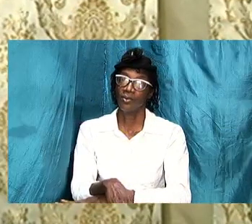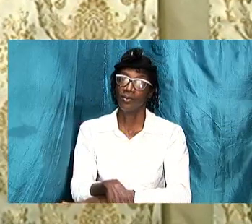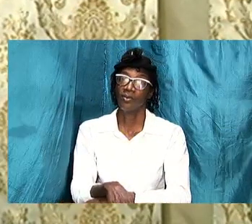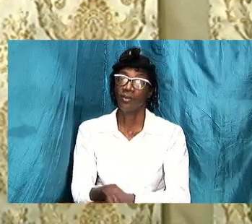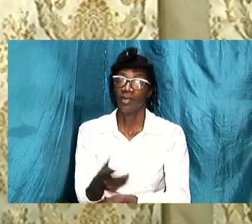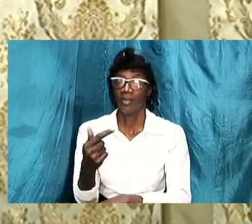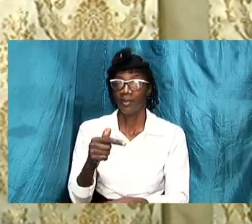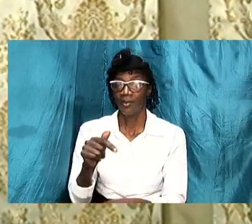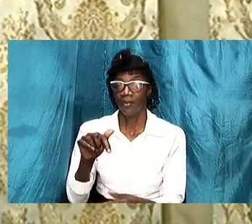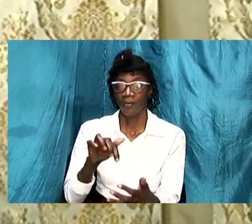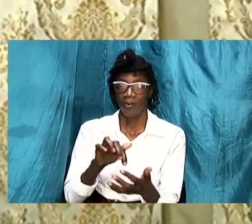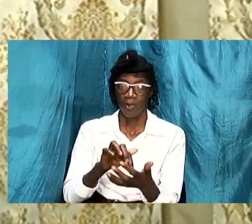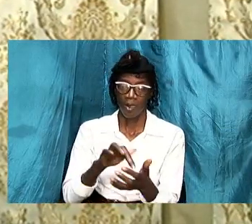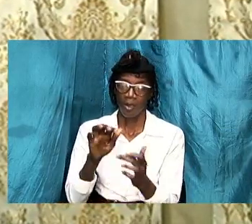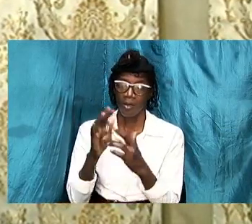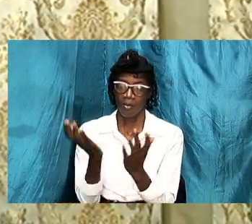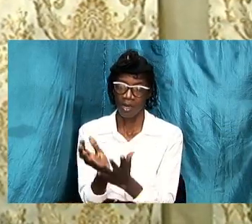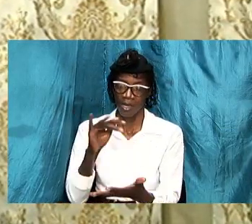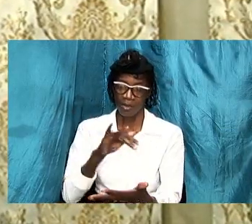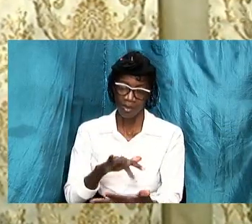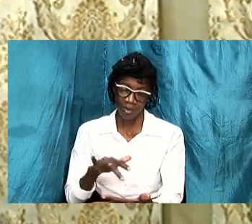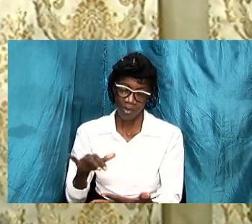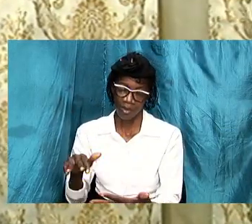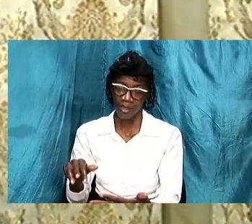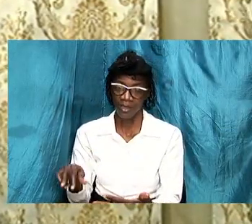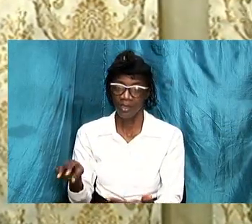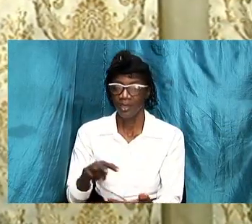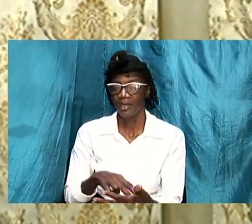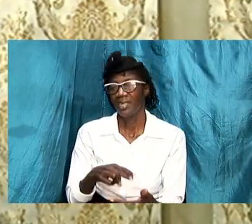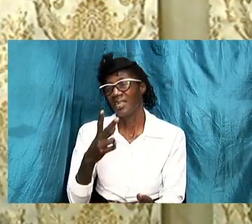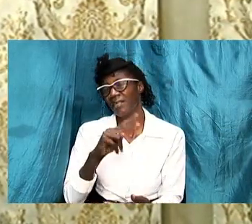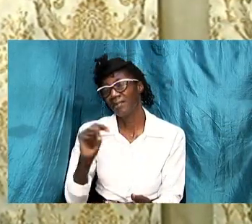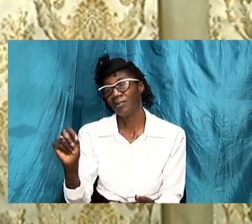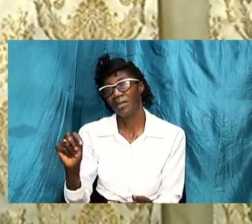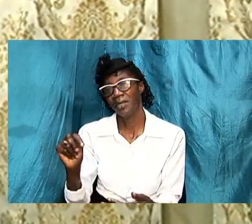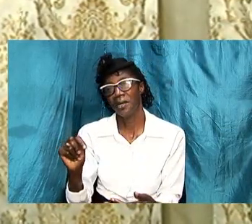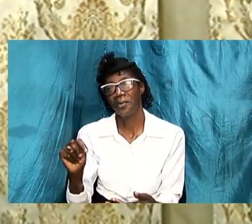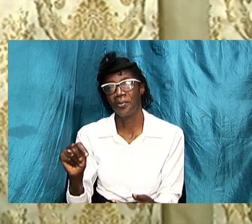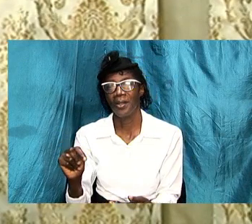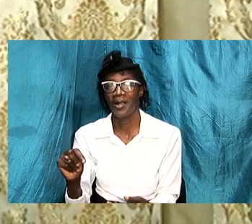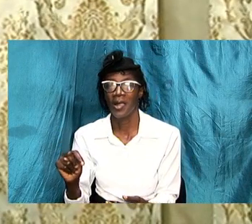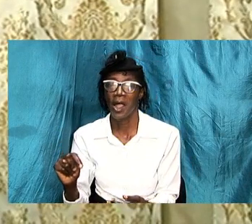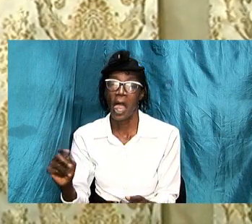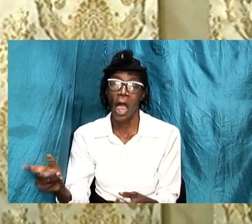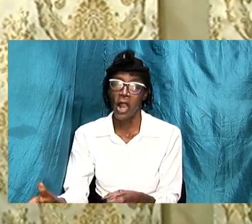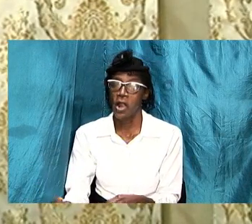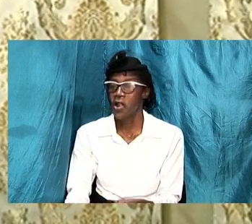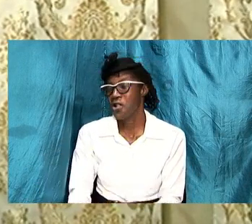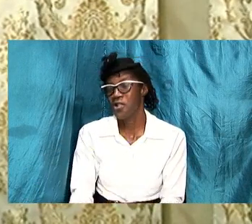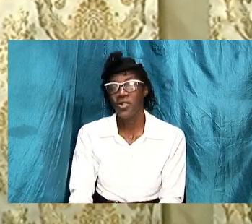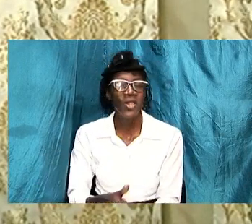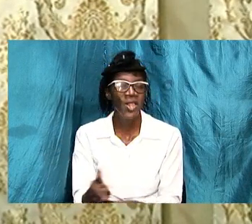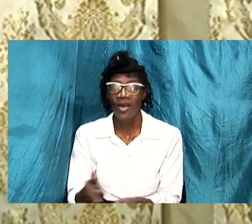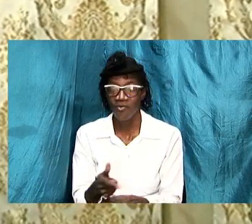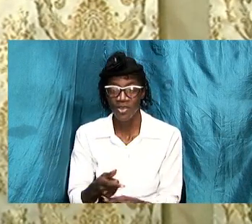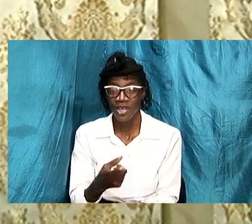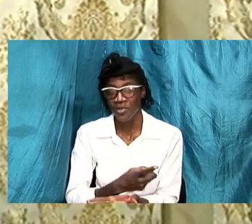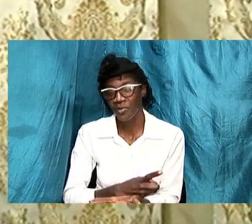bible study it has been a lovely couple of weeks as we